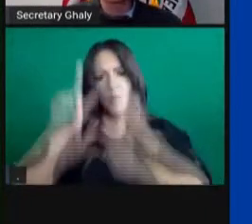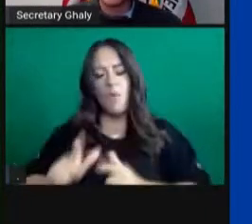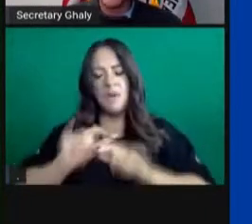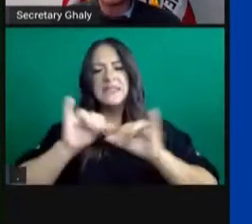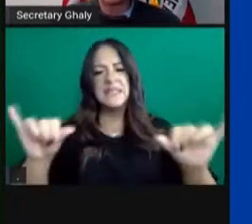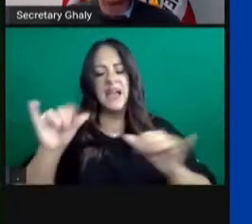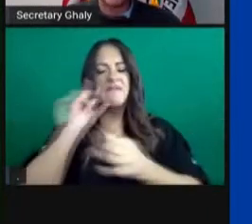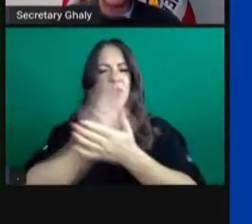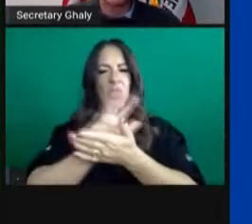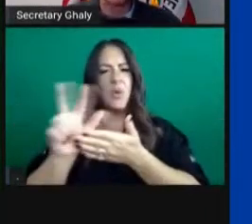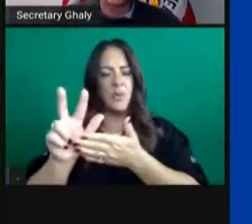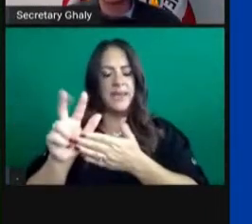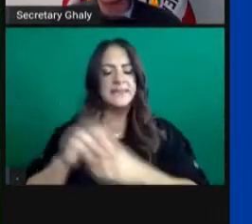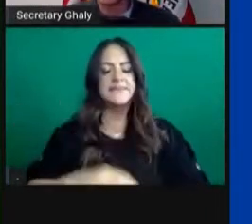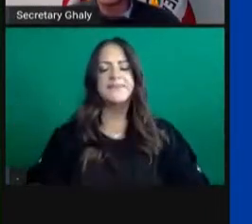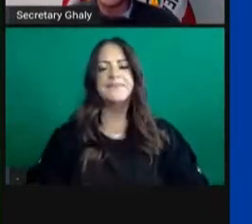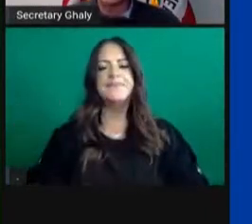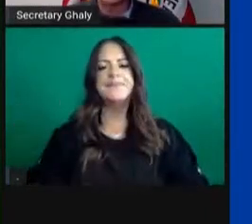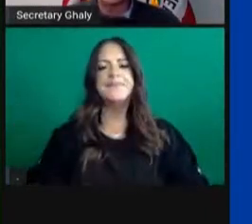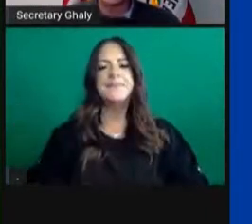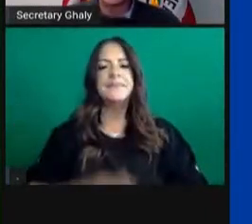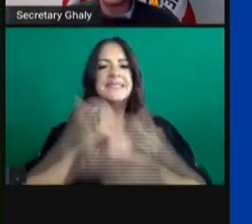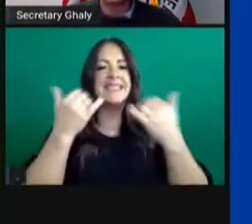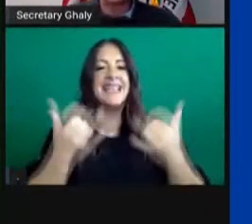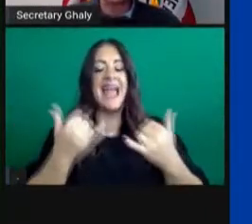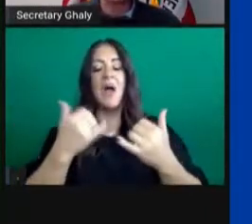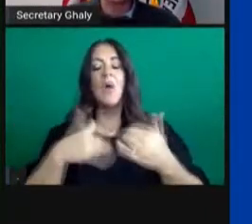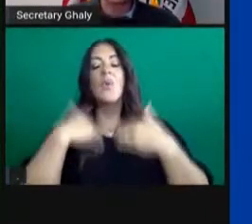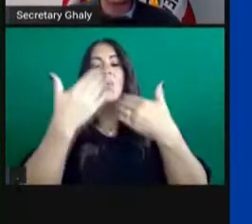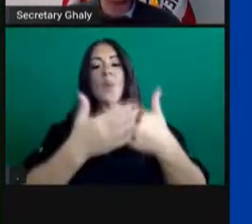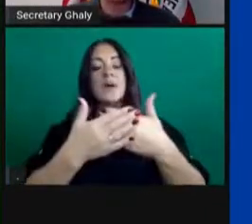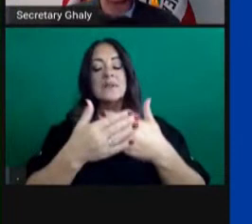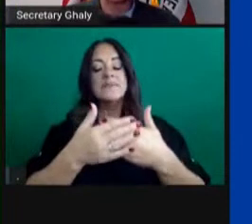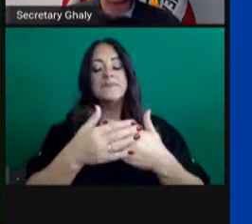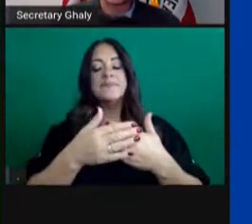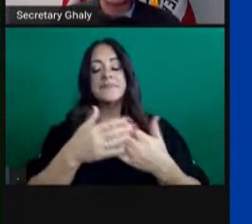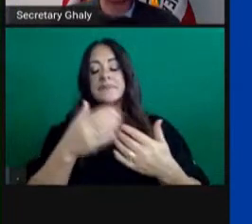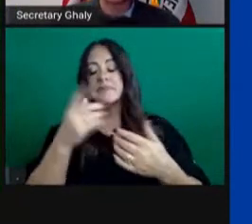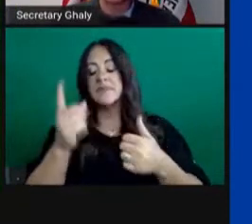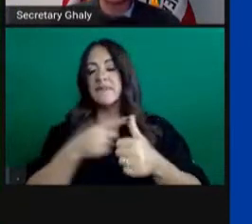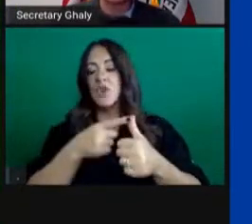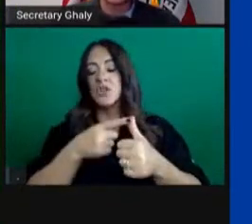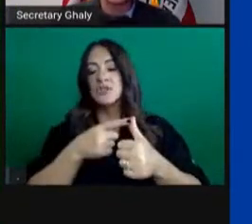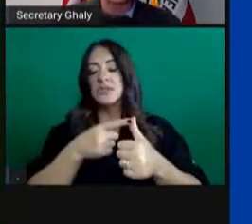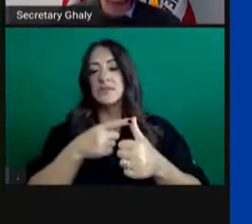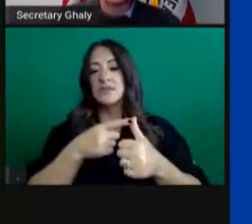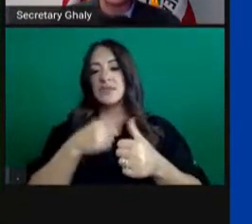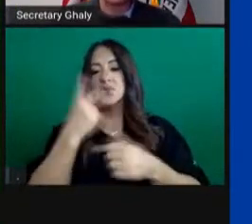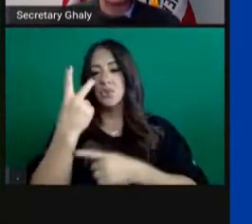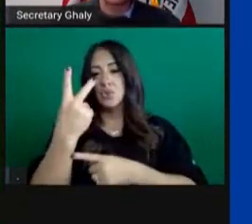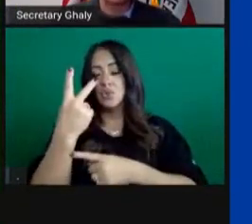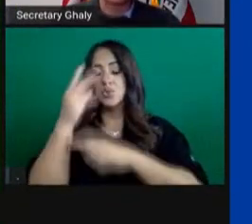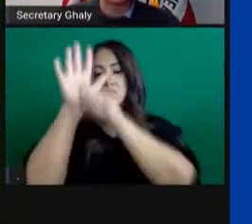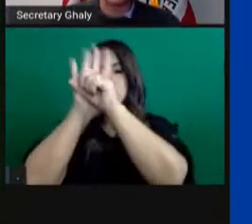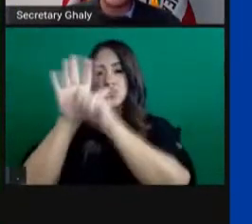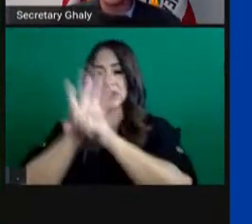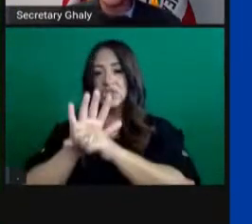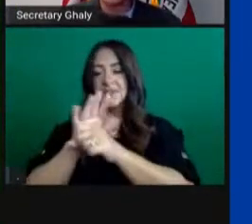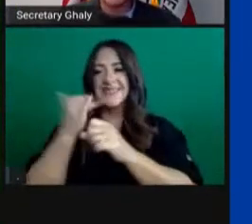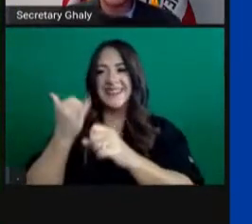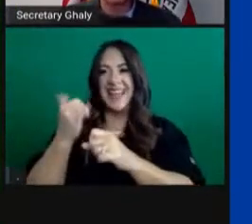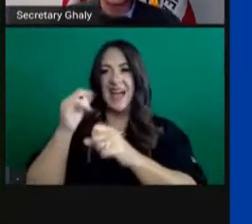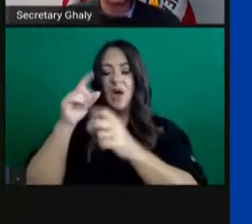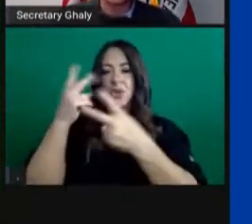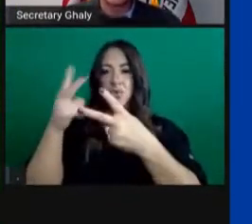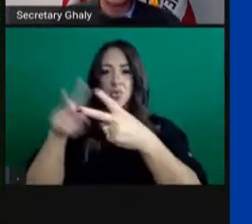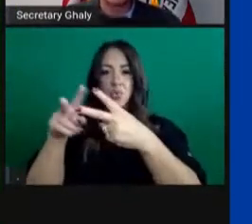order. So today I want to walk through what we're projecting to see for those first two regions that are eligible to